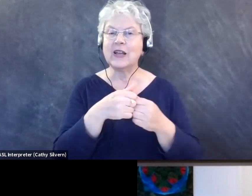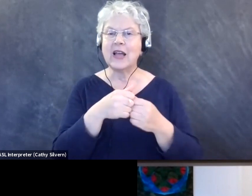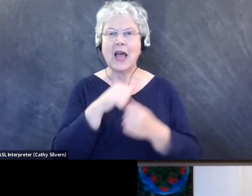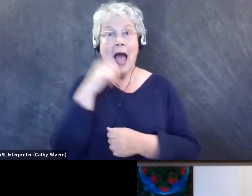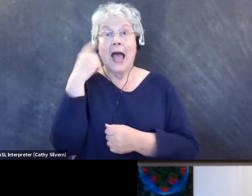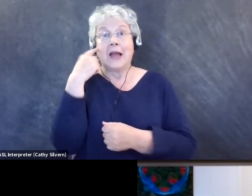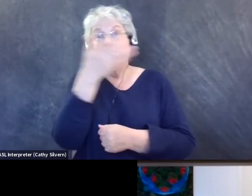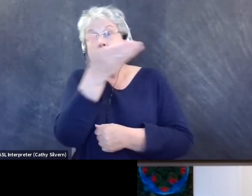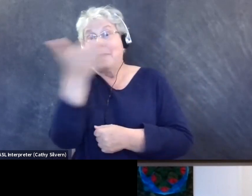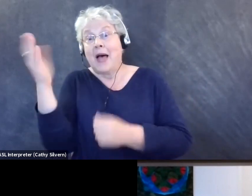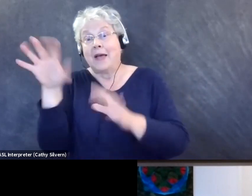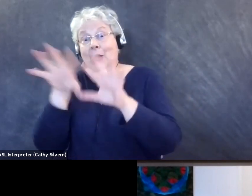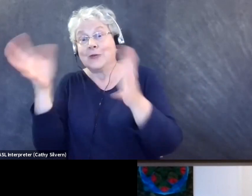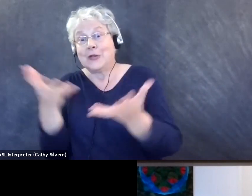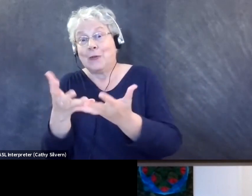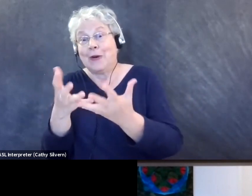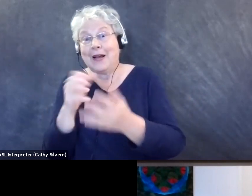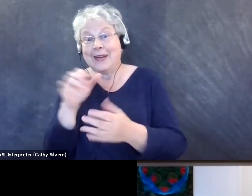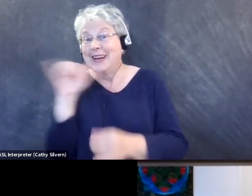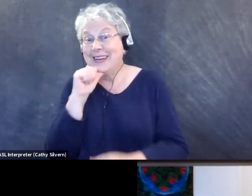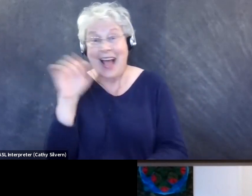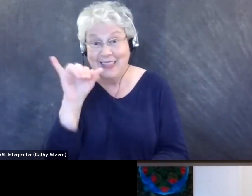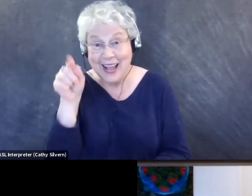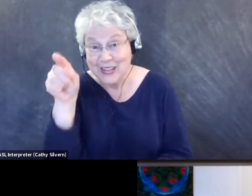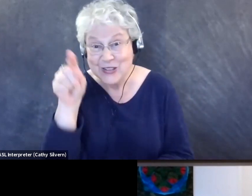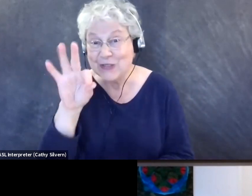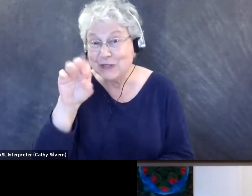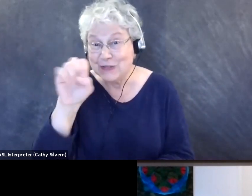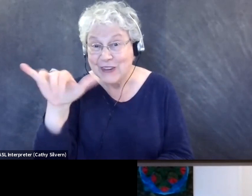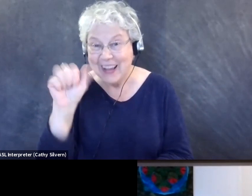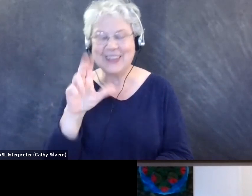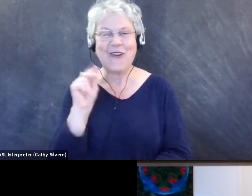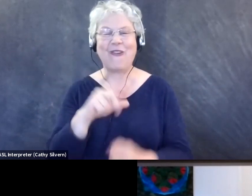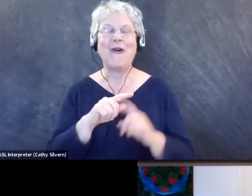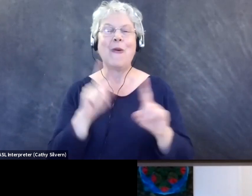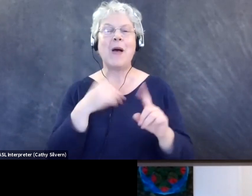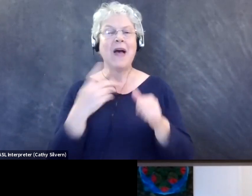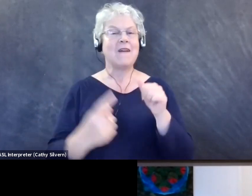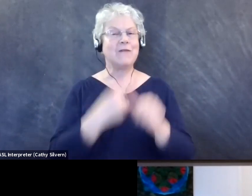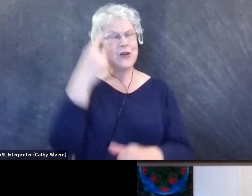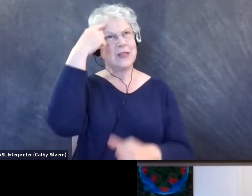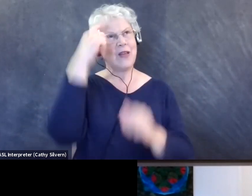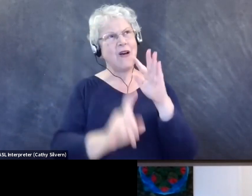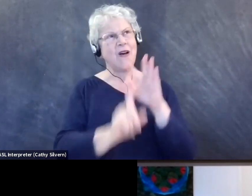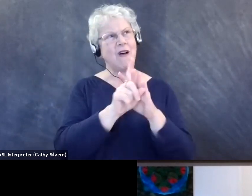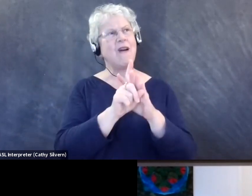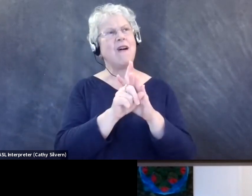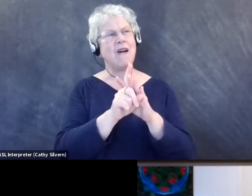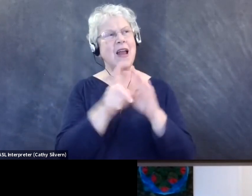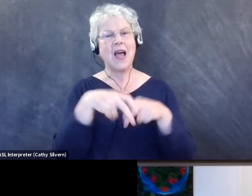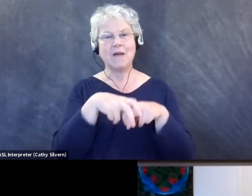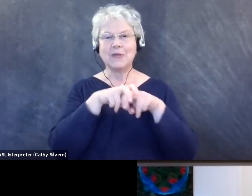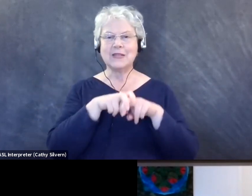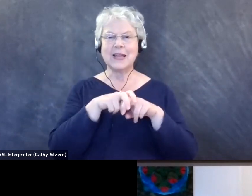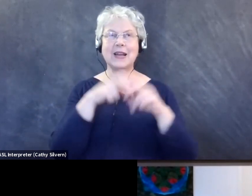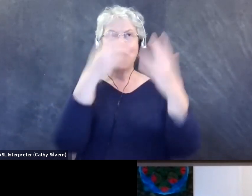rest of the world, like, like you were, Freya. But my first thought at this moment, when I was sitting in the woods,